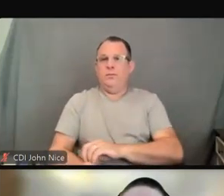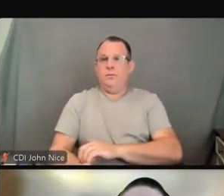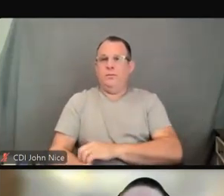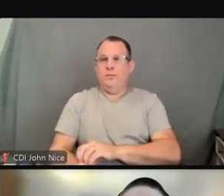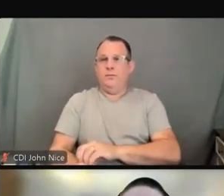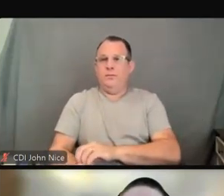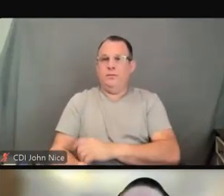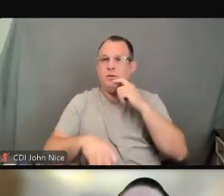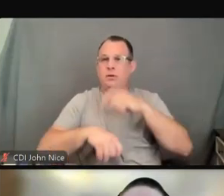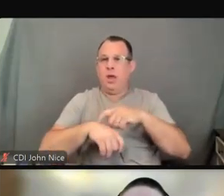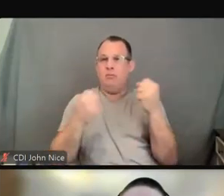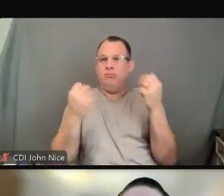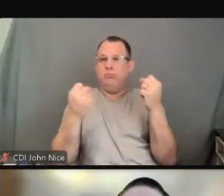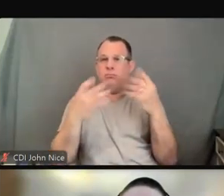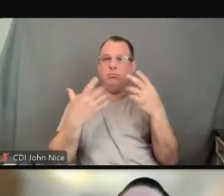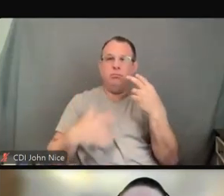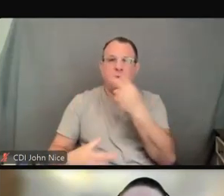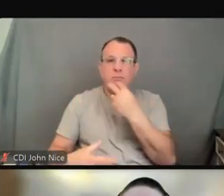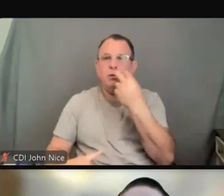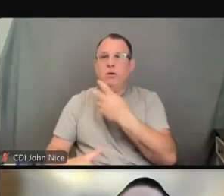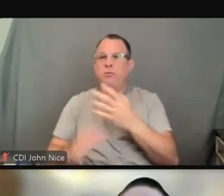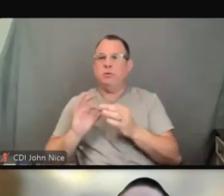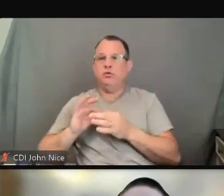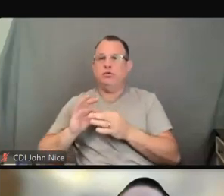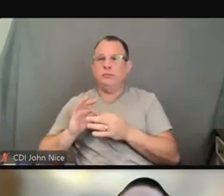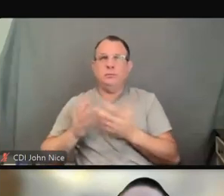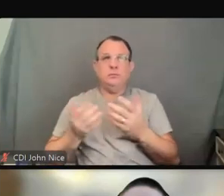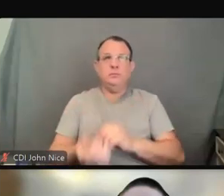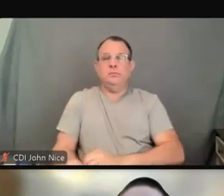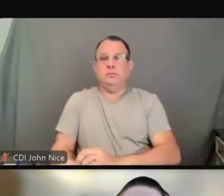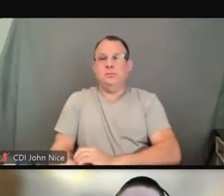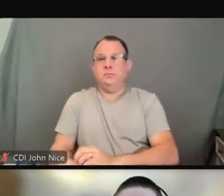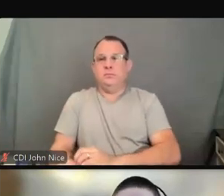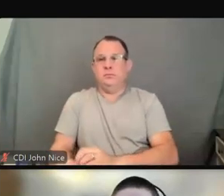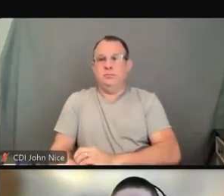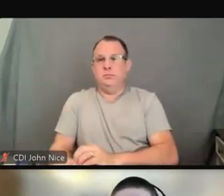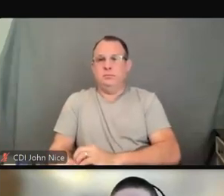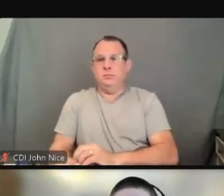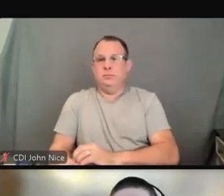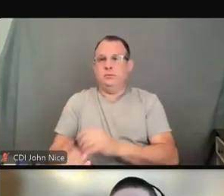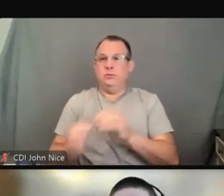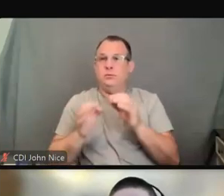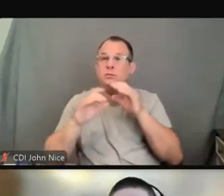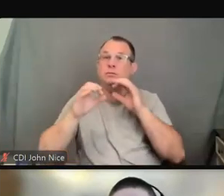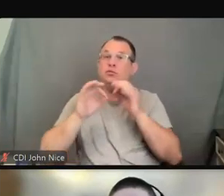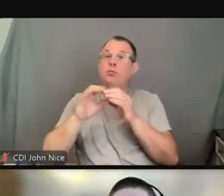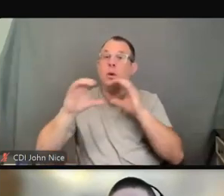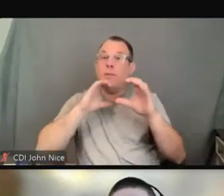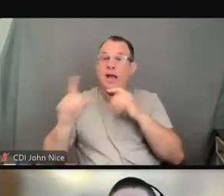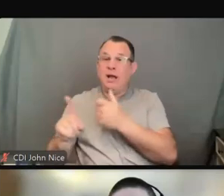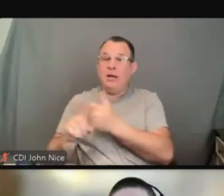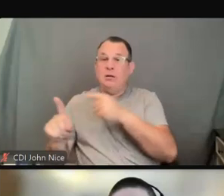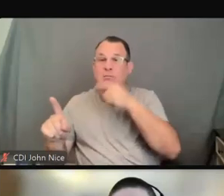services for conversations that are happening between hearing people and people who are deaf or hard of hearing